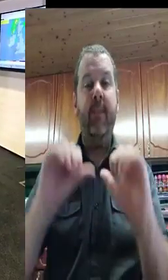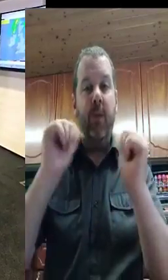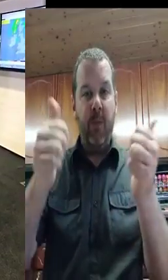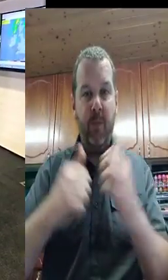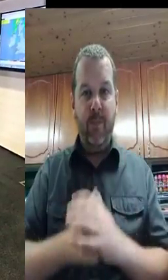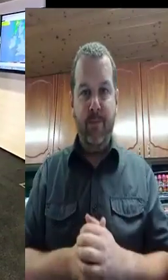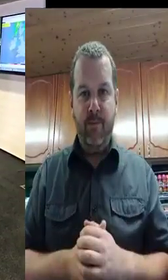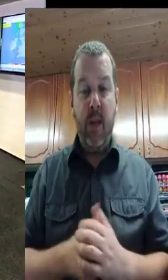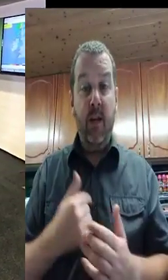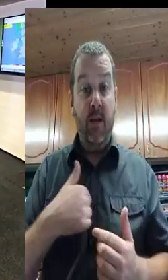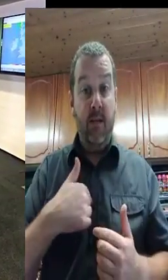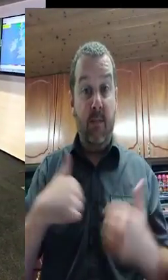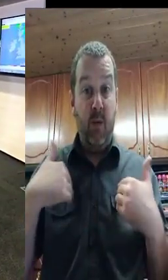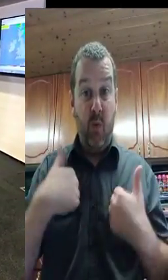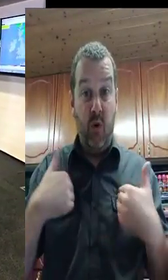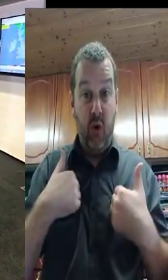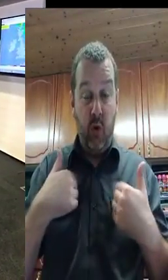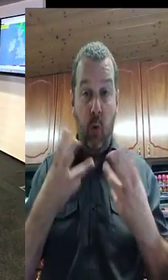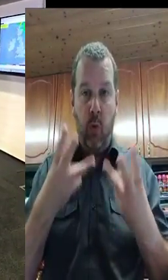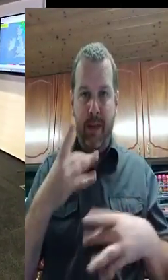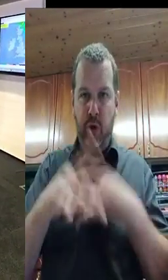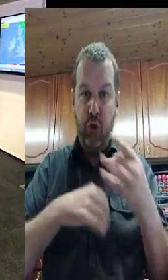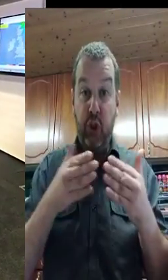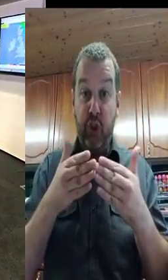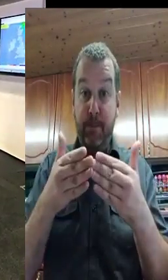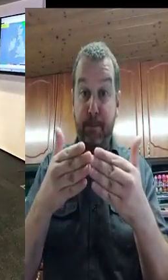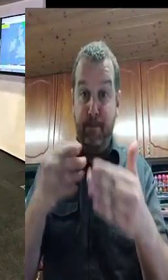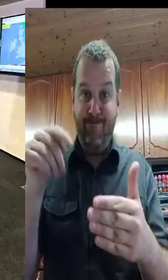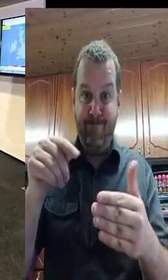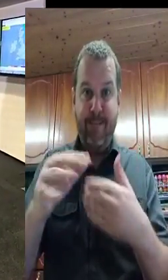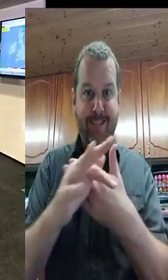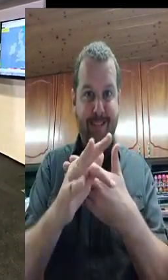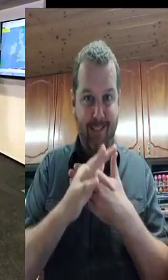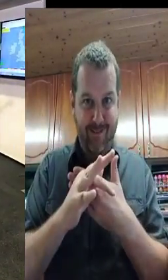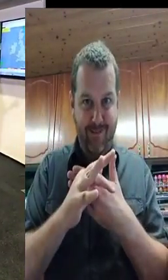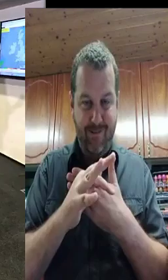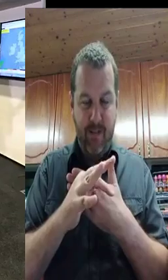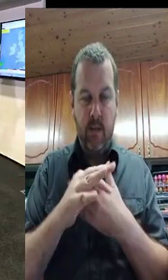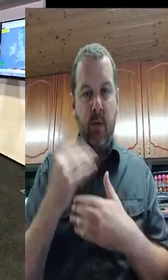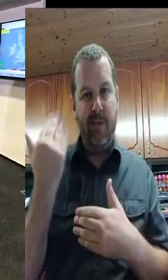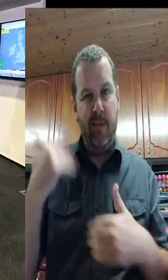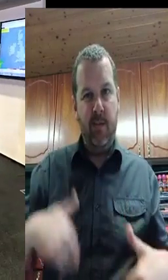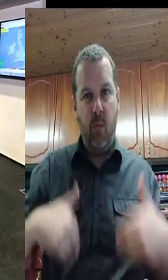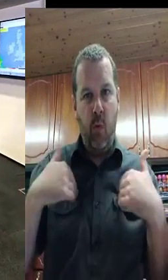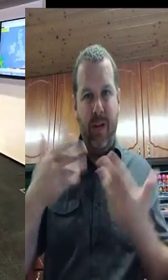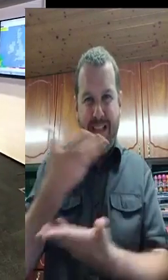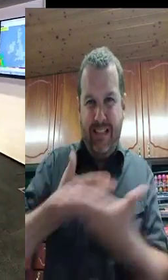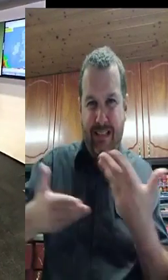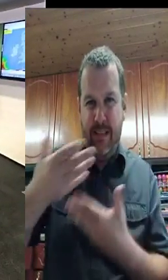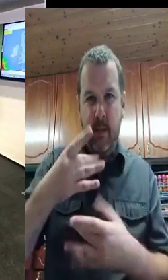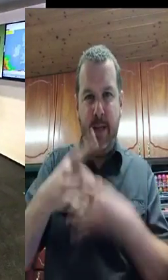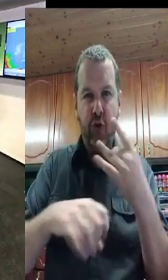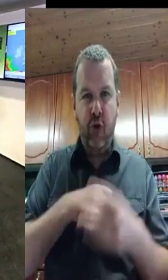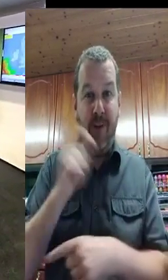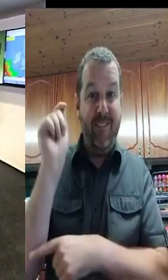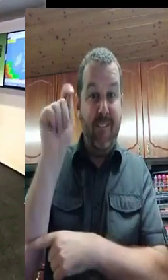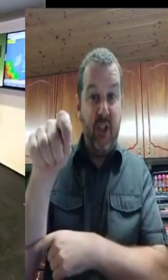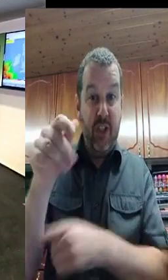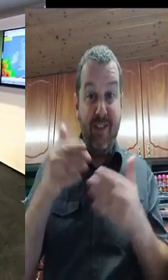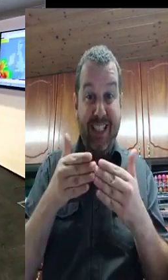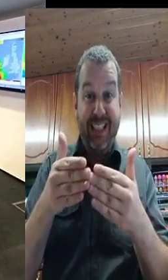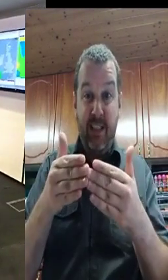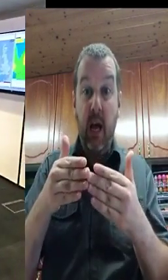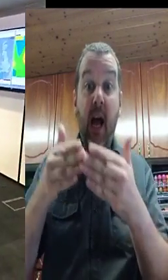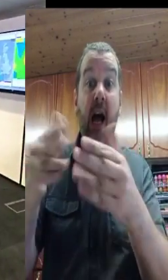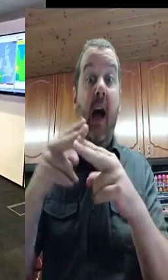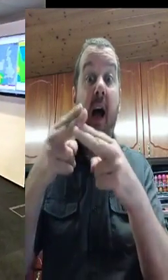providers to be aware of what's happening. Thank you. Okay. Can I ask Derek Hines from ESB Networks to